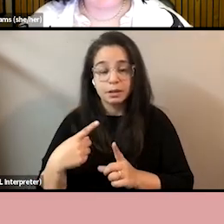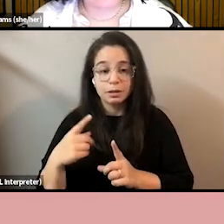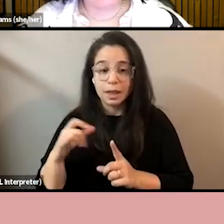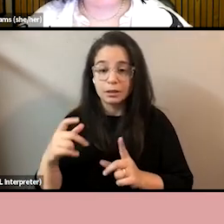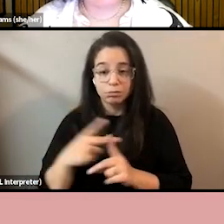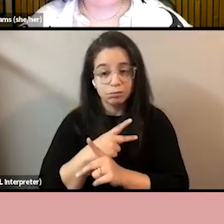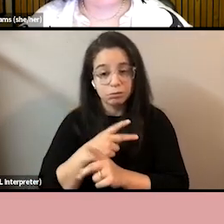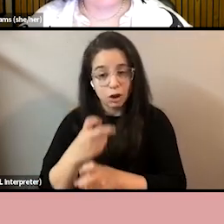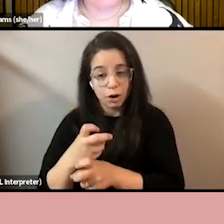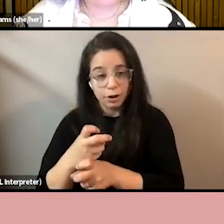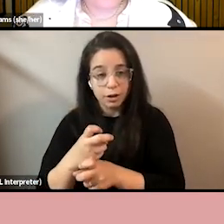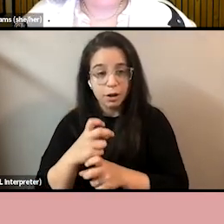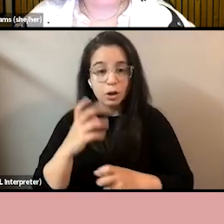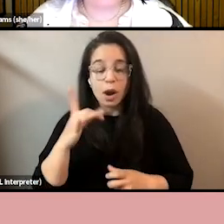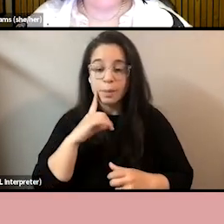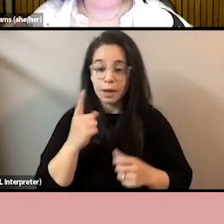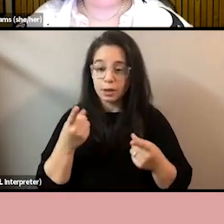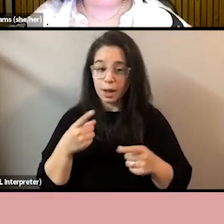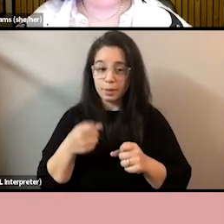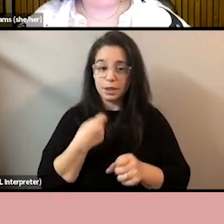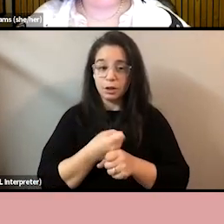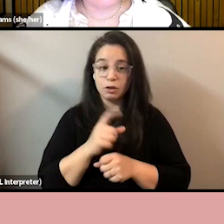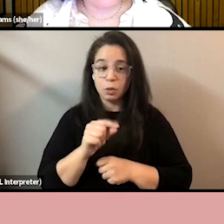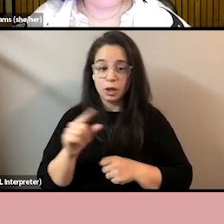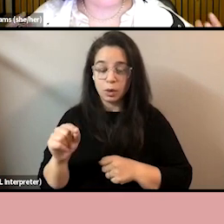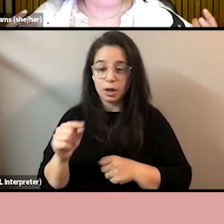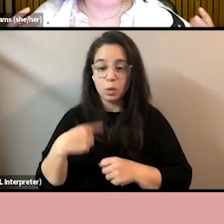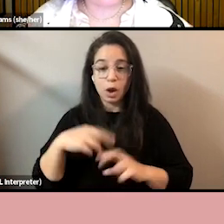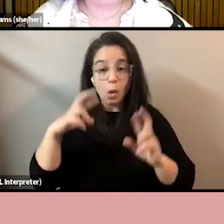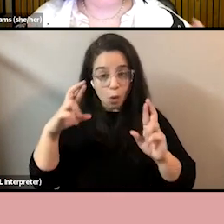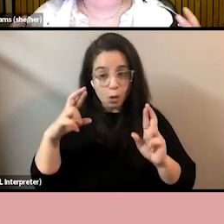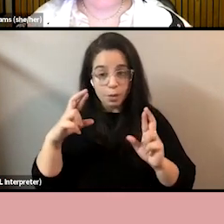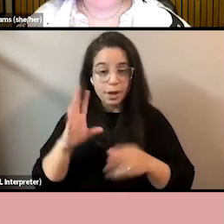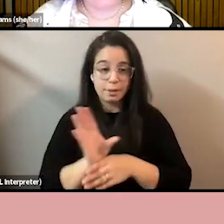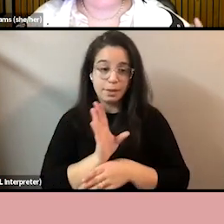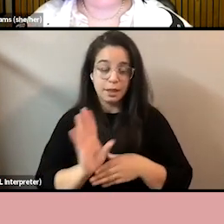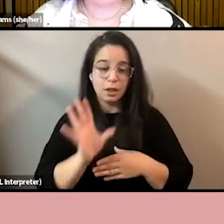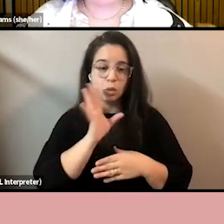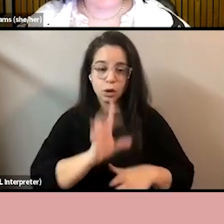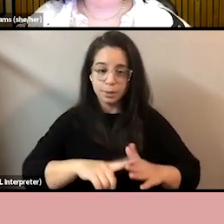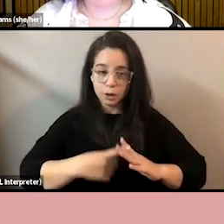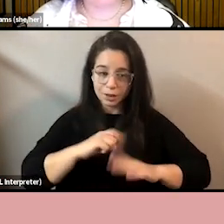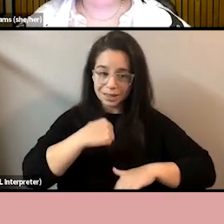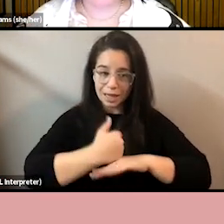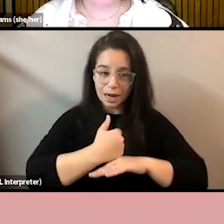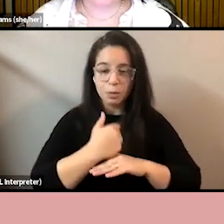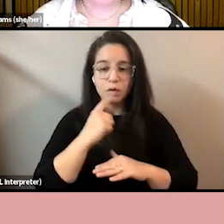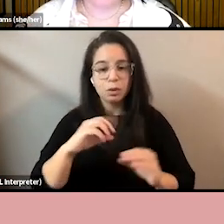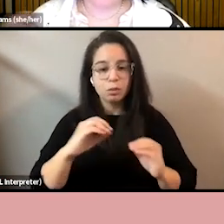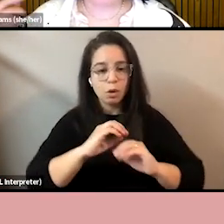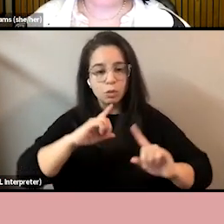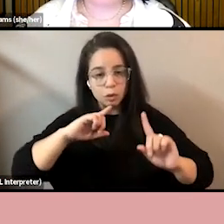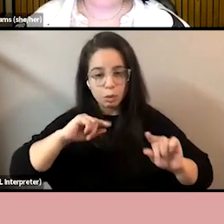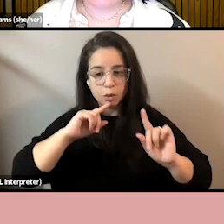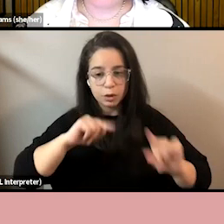that's because in 2020, it was hoped that businesses would start to be required to do the same level of reporting